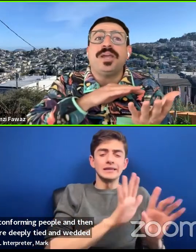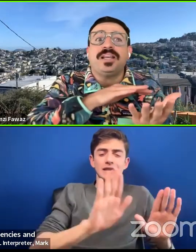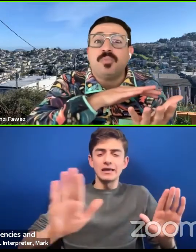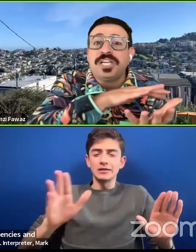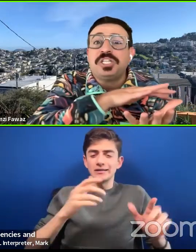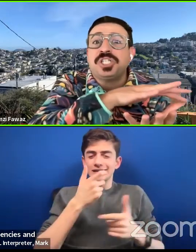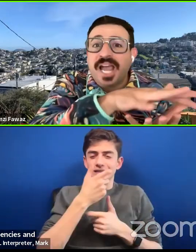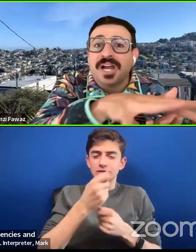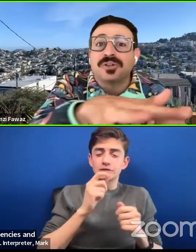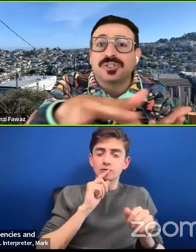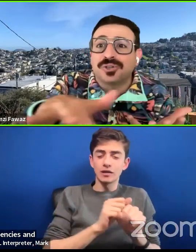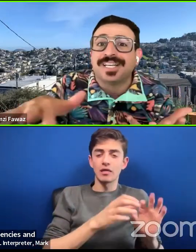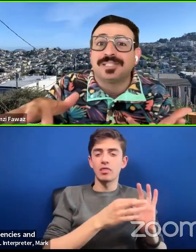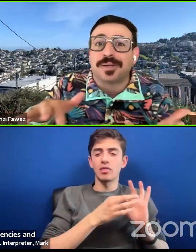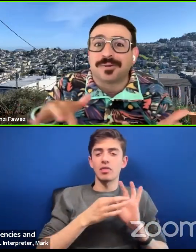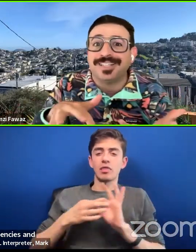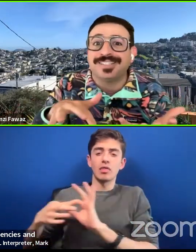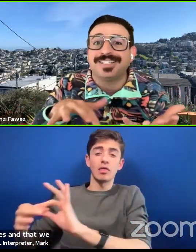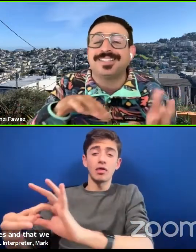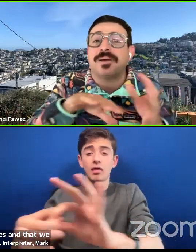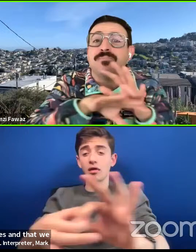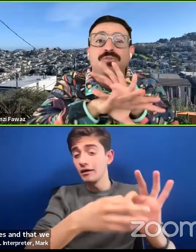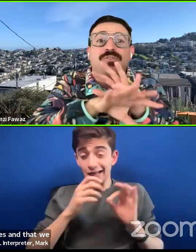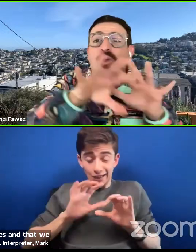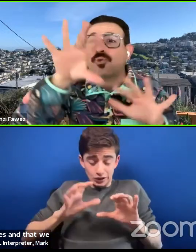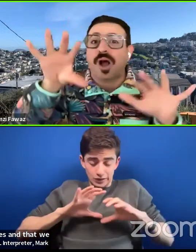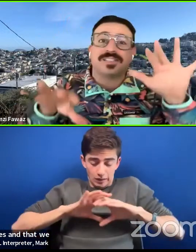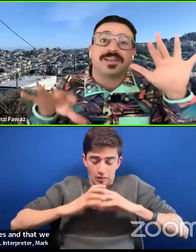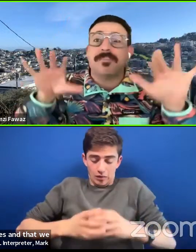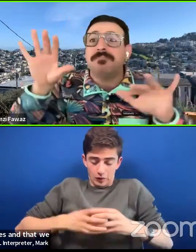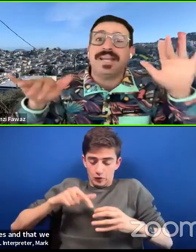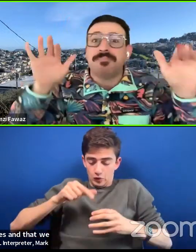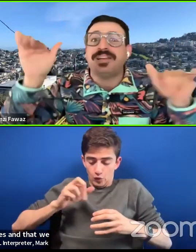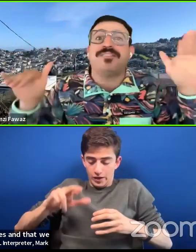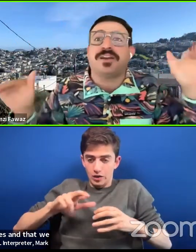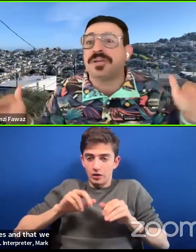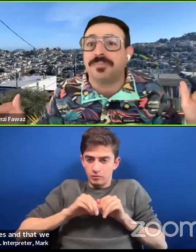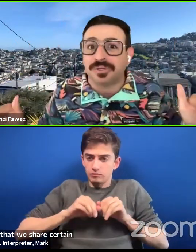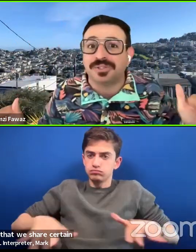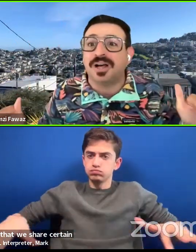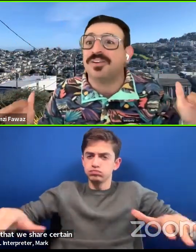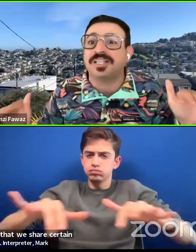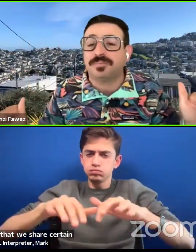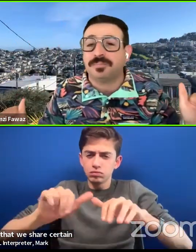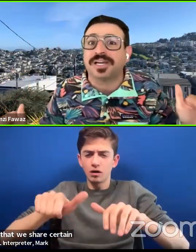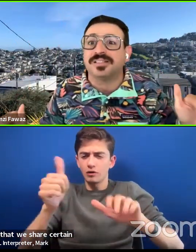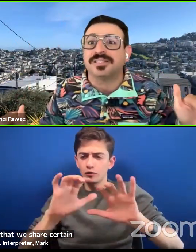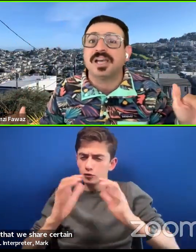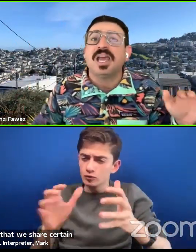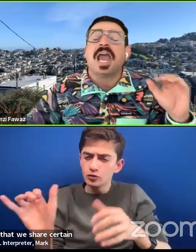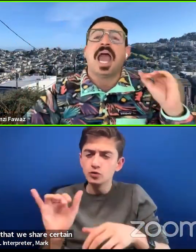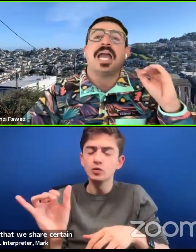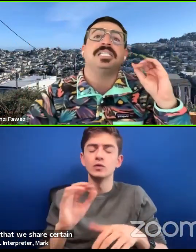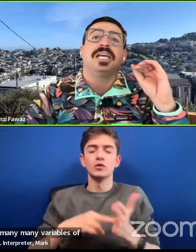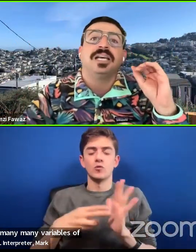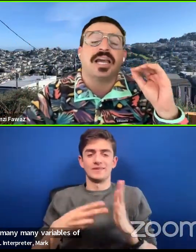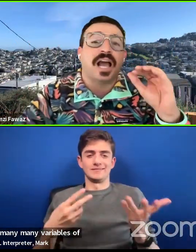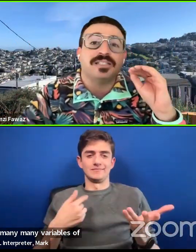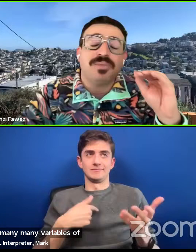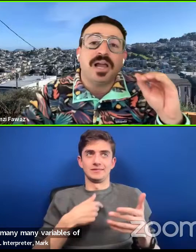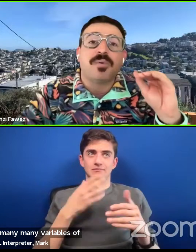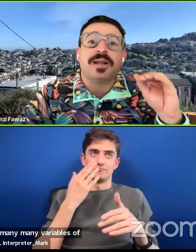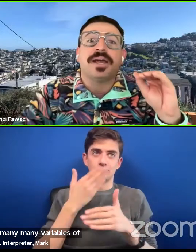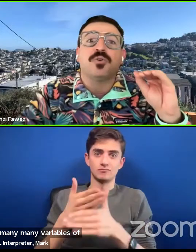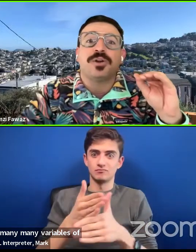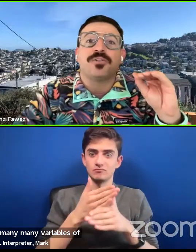that we, we share certain experiences that move across many, many variables of experience. And